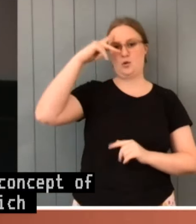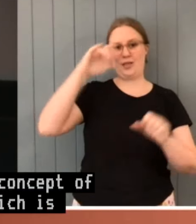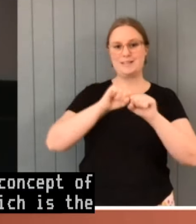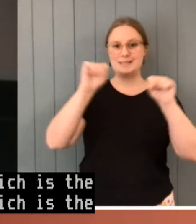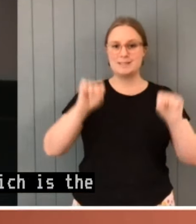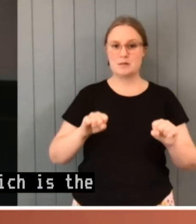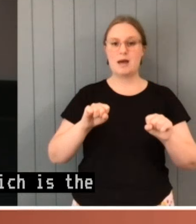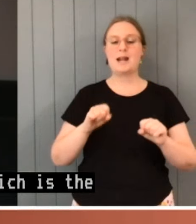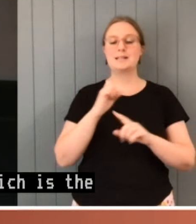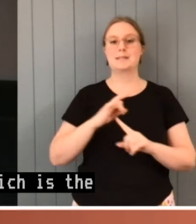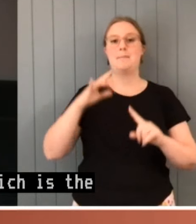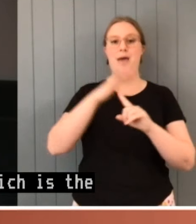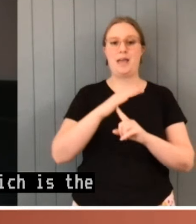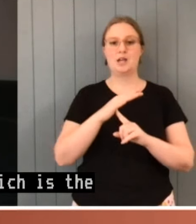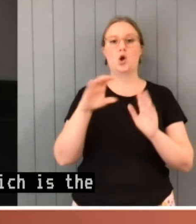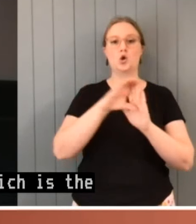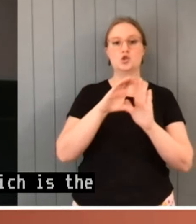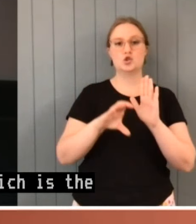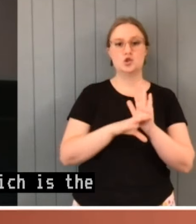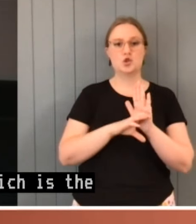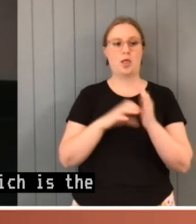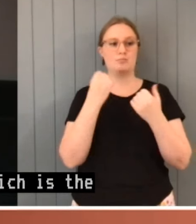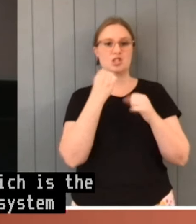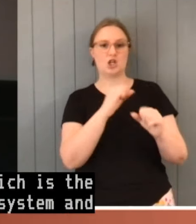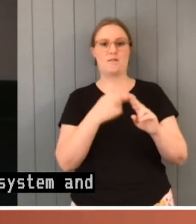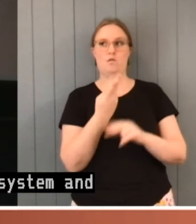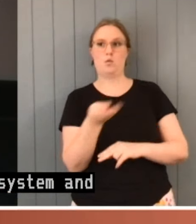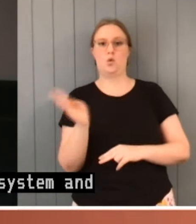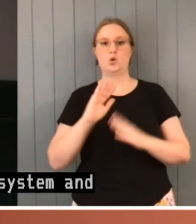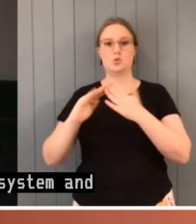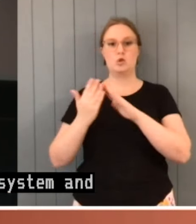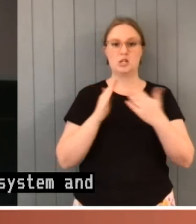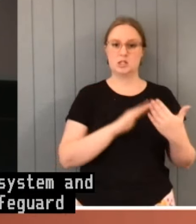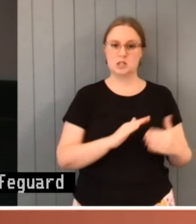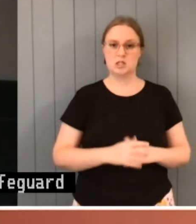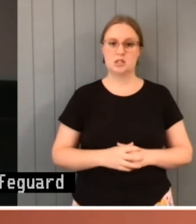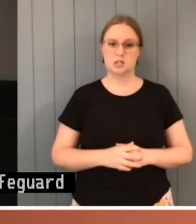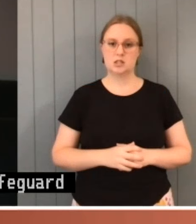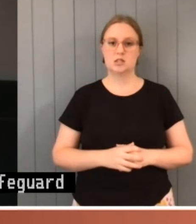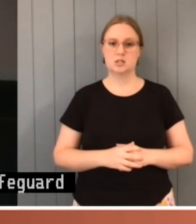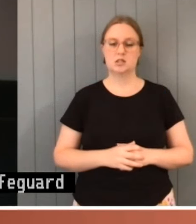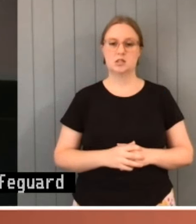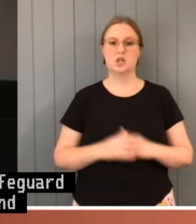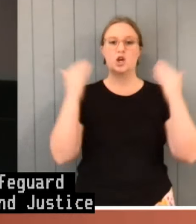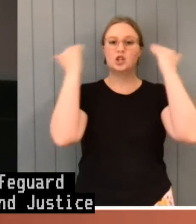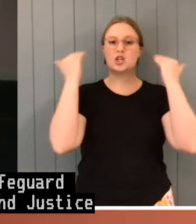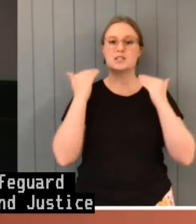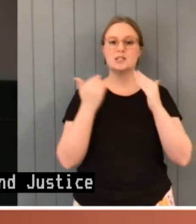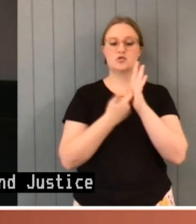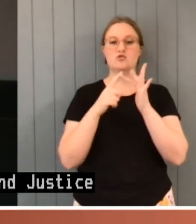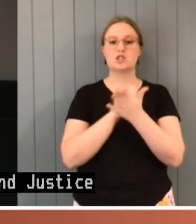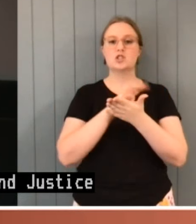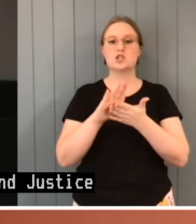the community possesses. And Justice Rich, in the same case, reasoned explicitly in terms of a trust